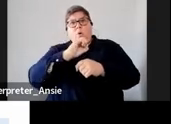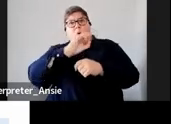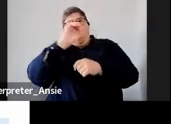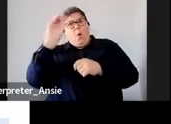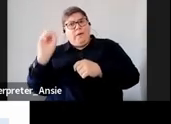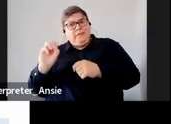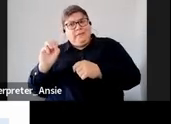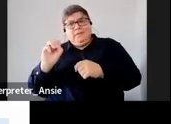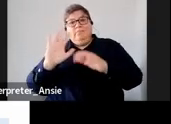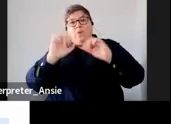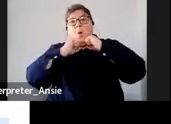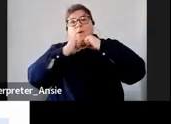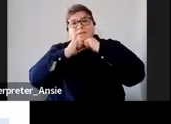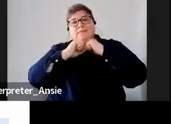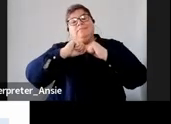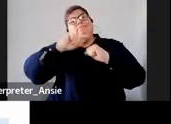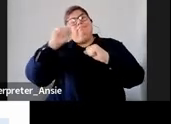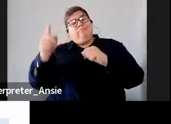February each and every year